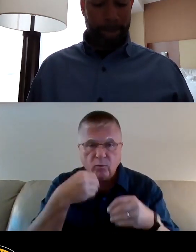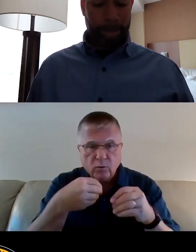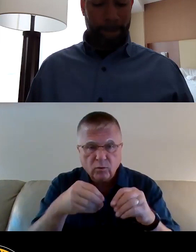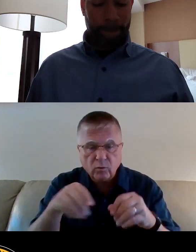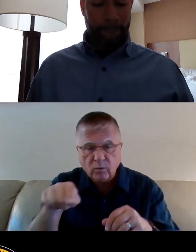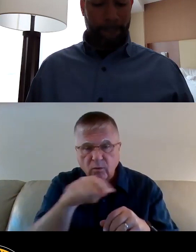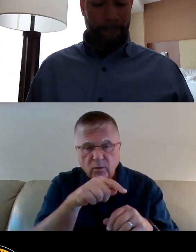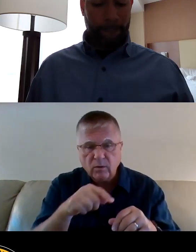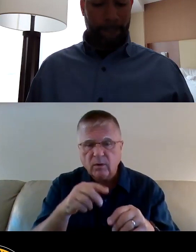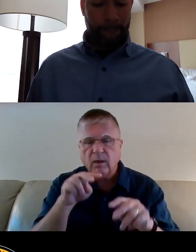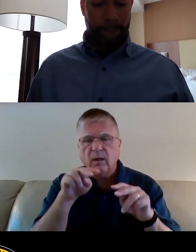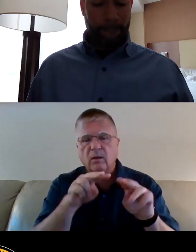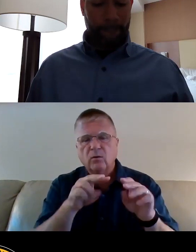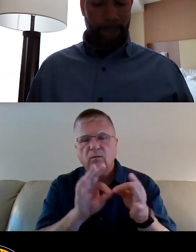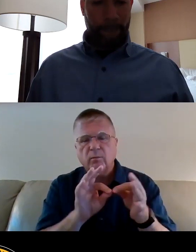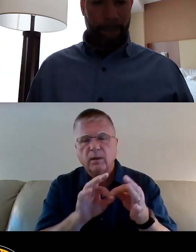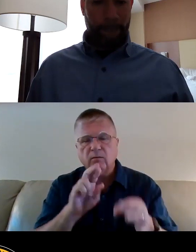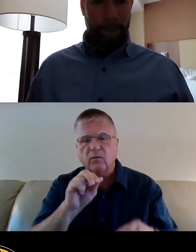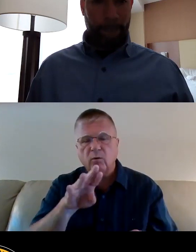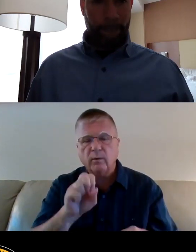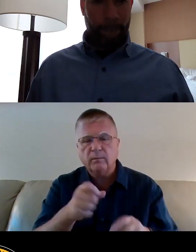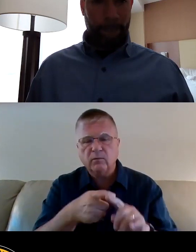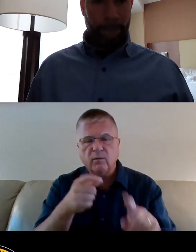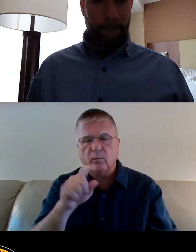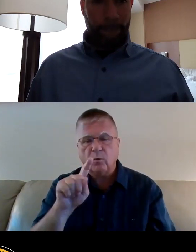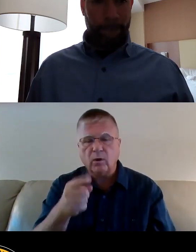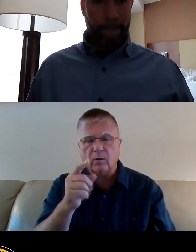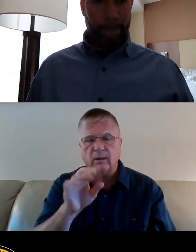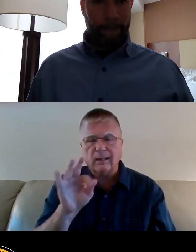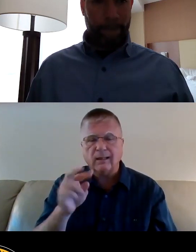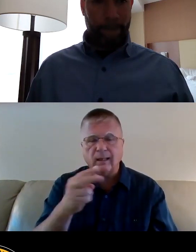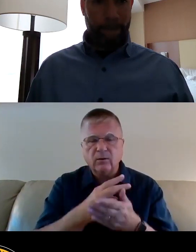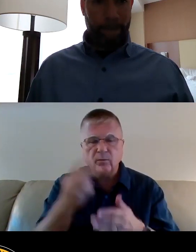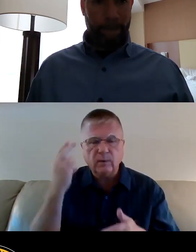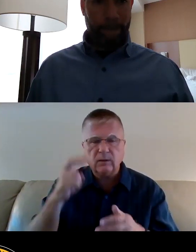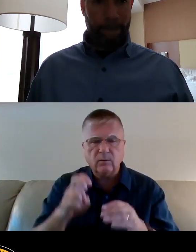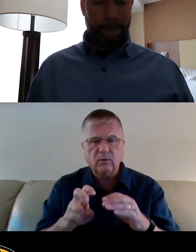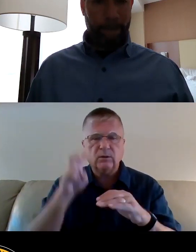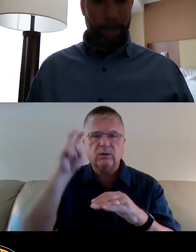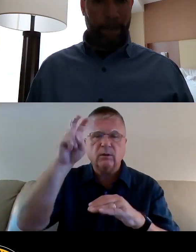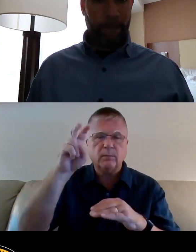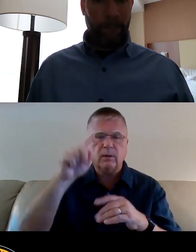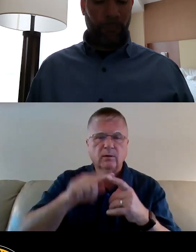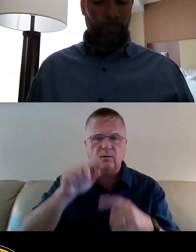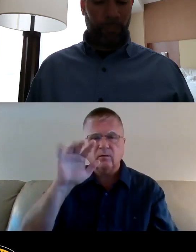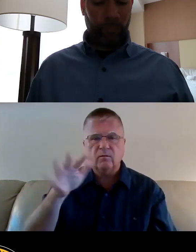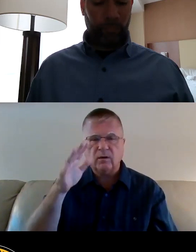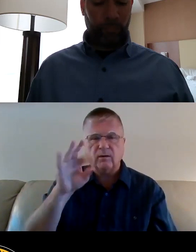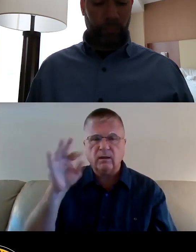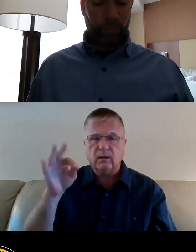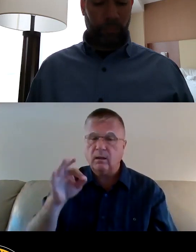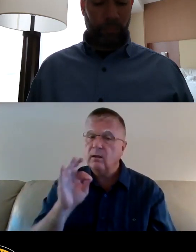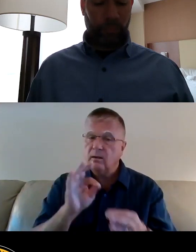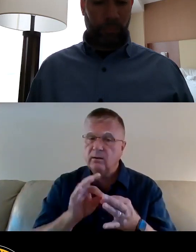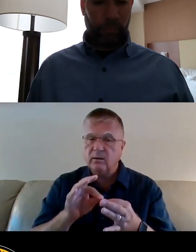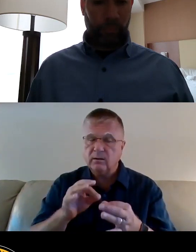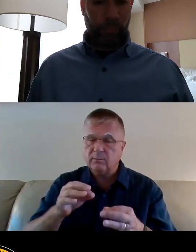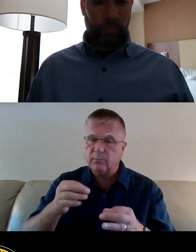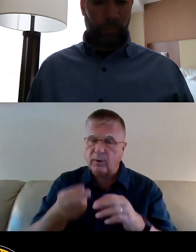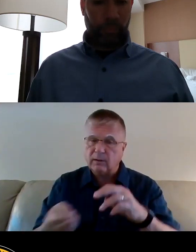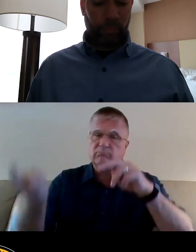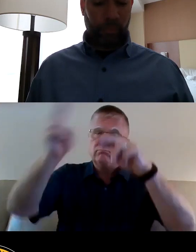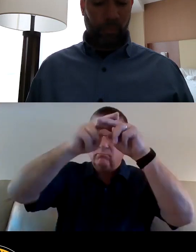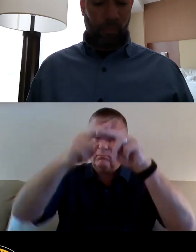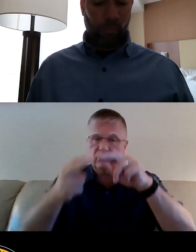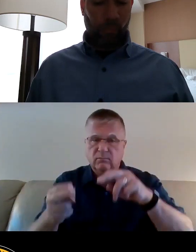ribs two weeks ago jumped up to $5.99 last week. So there's price gouging on. The amount of benefit that the